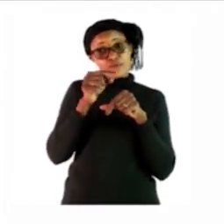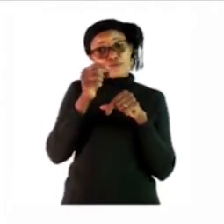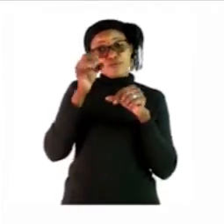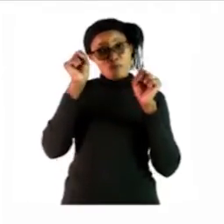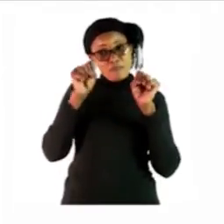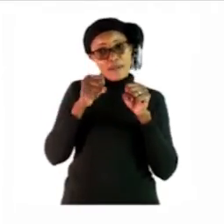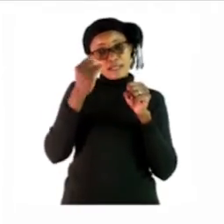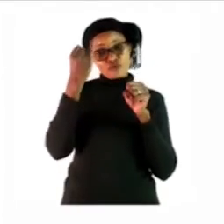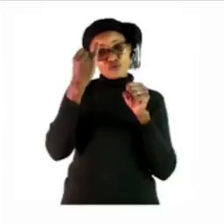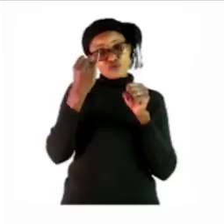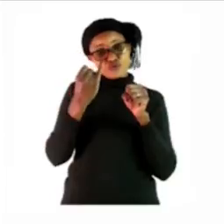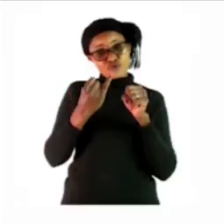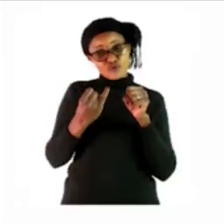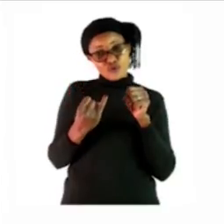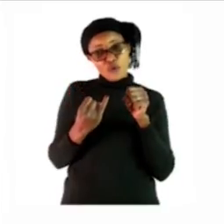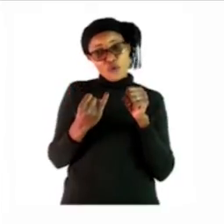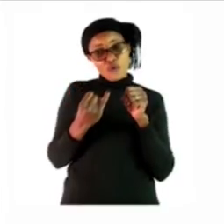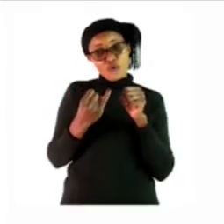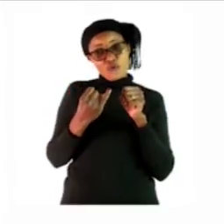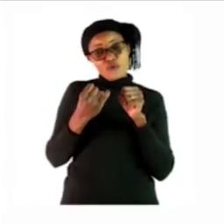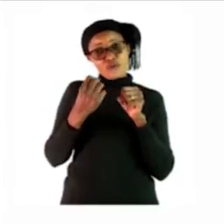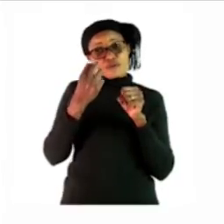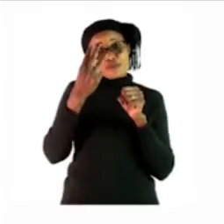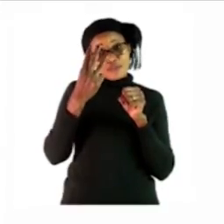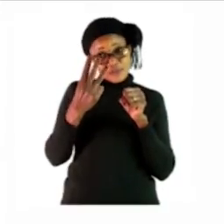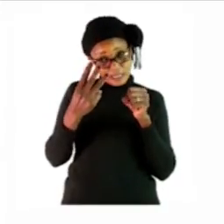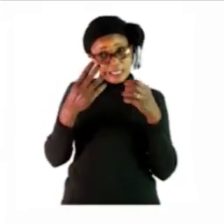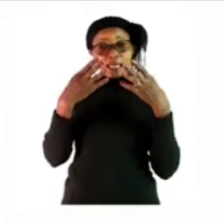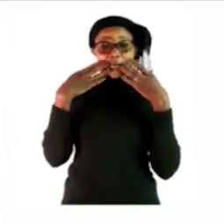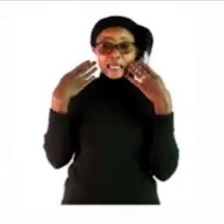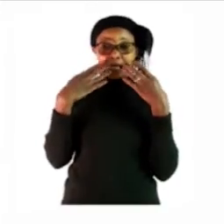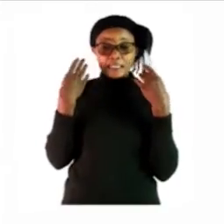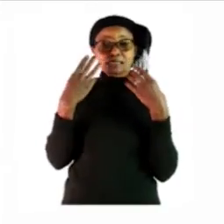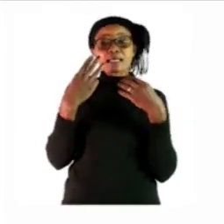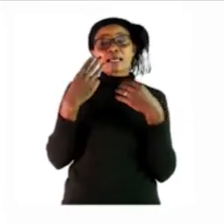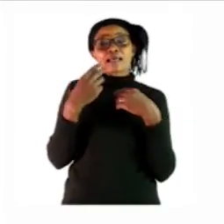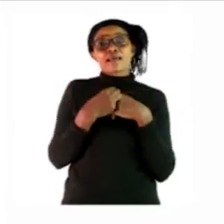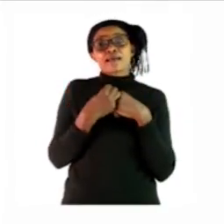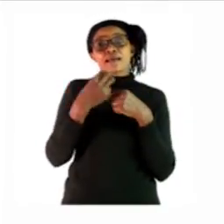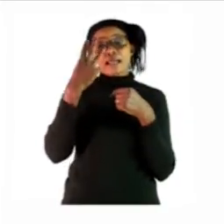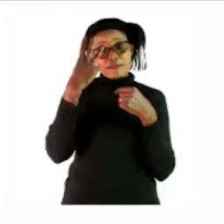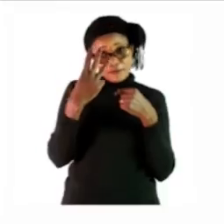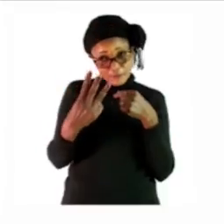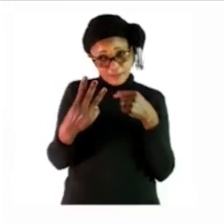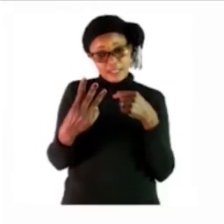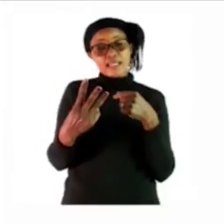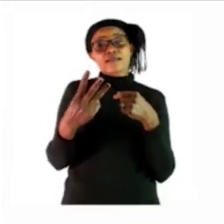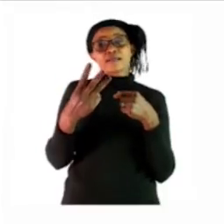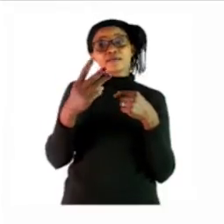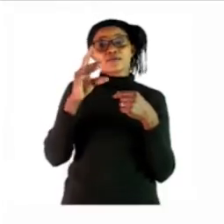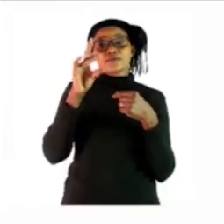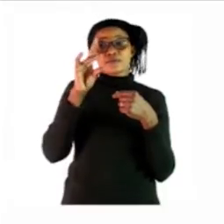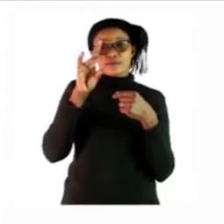to draw draw cats four and you